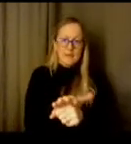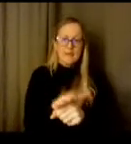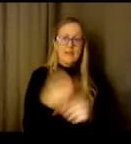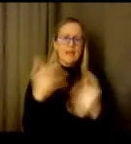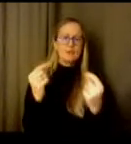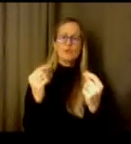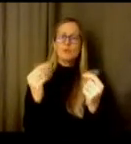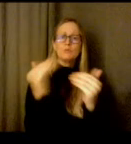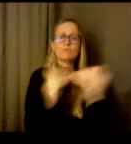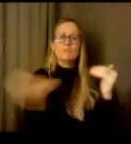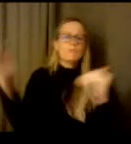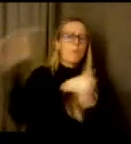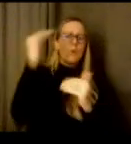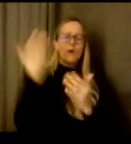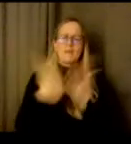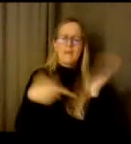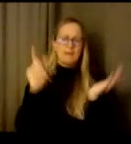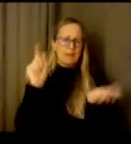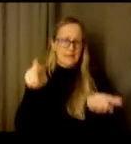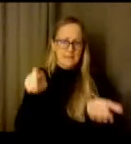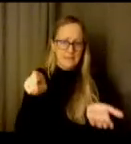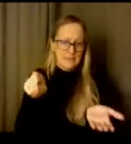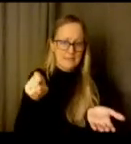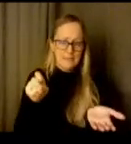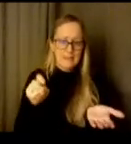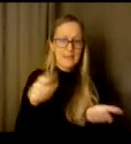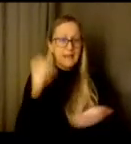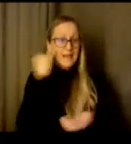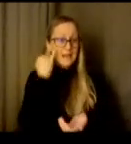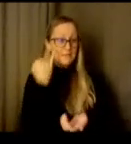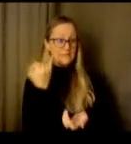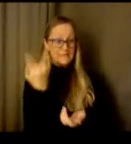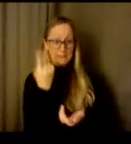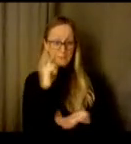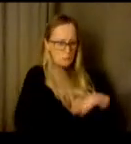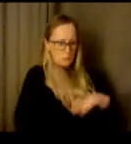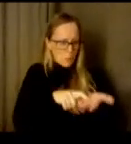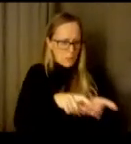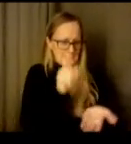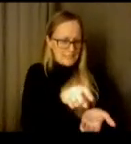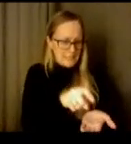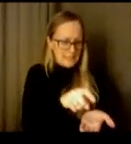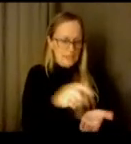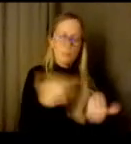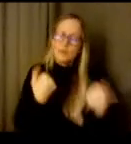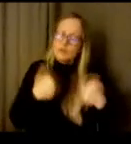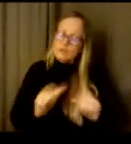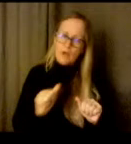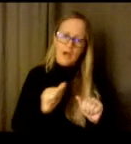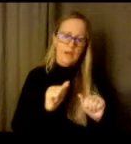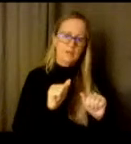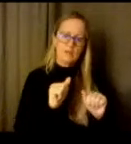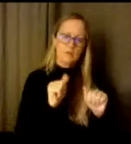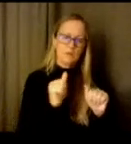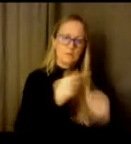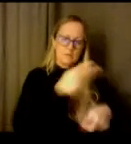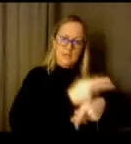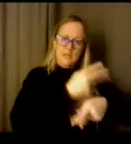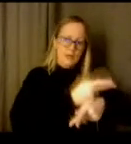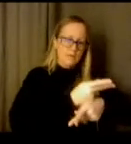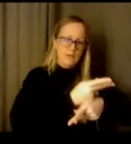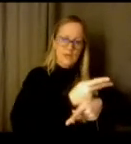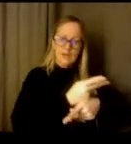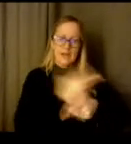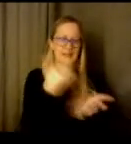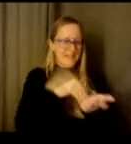if there is a need we try to address it uh whether it's basic needs social emotional